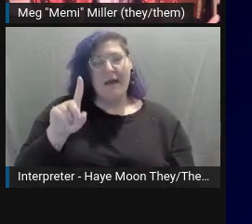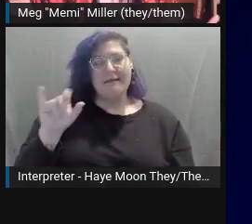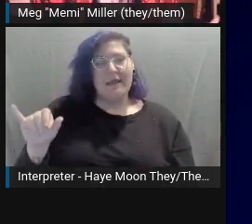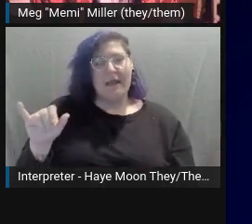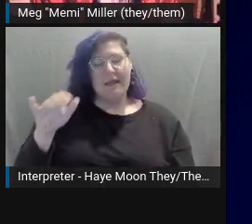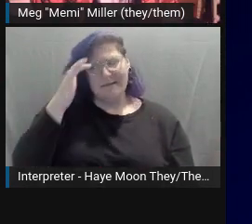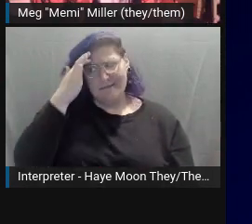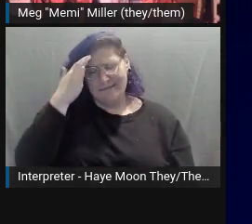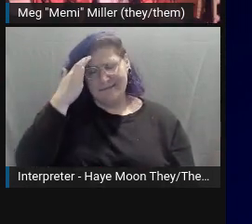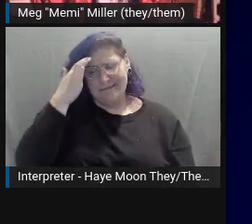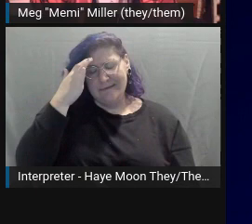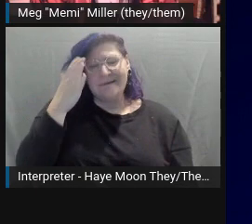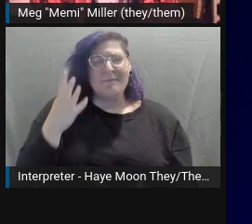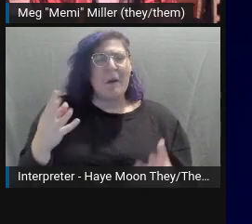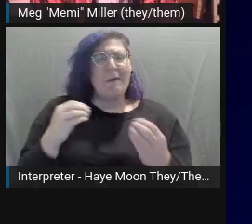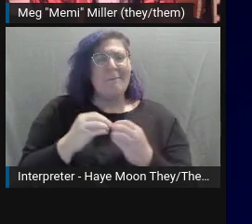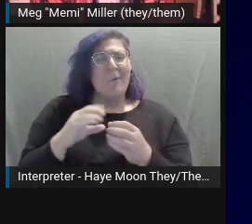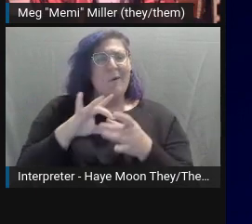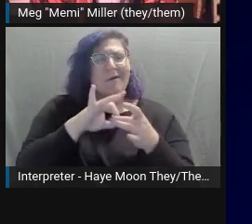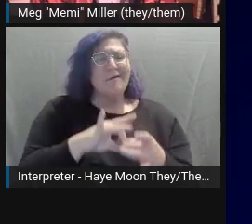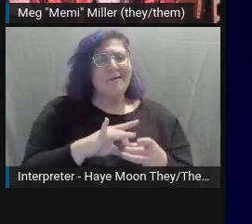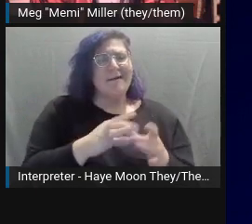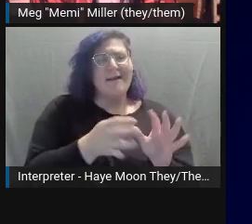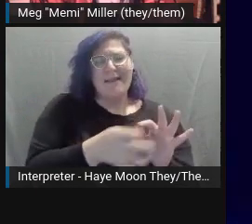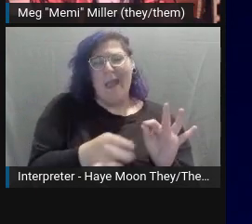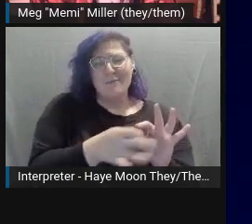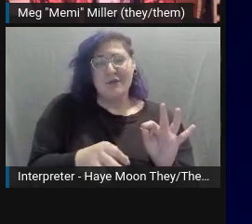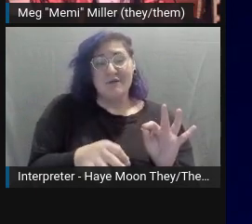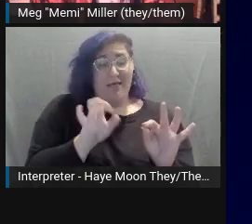Captions are for being cute. Alt text is for being specific.